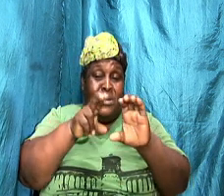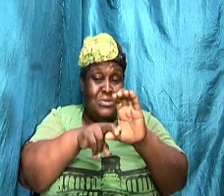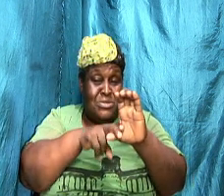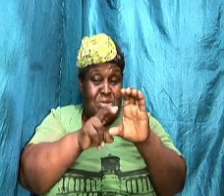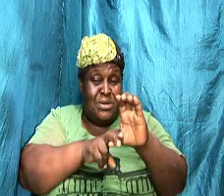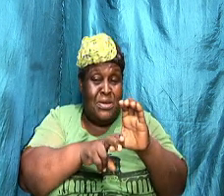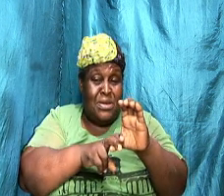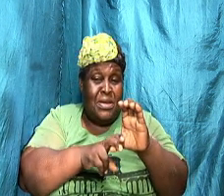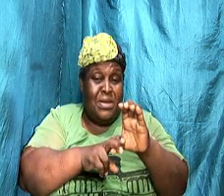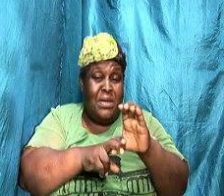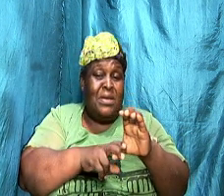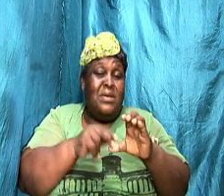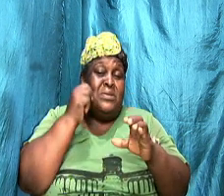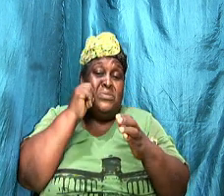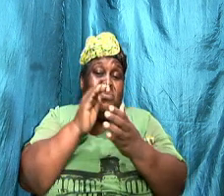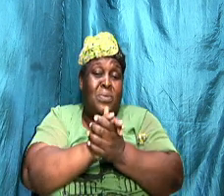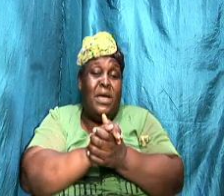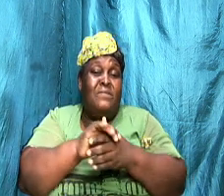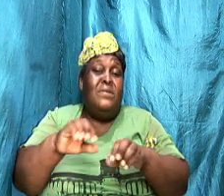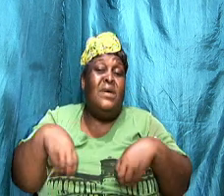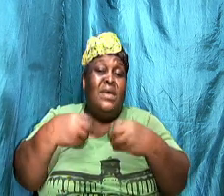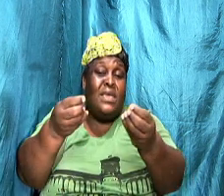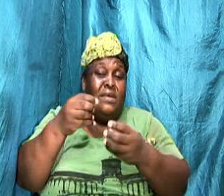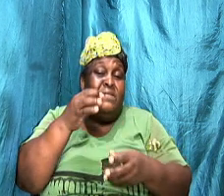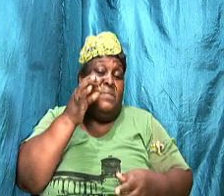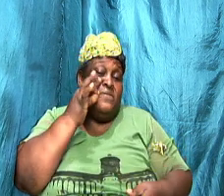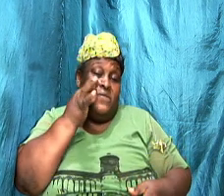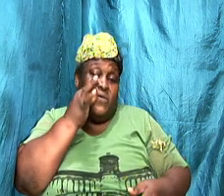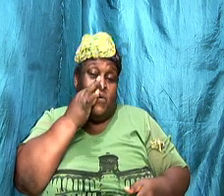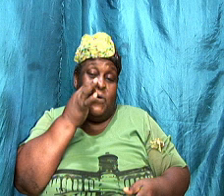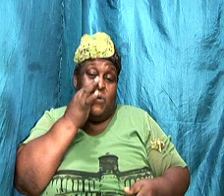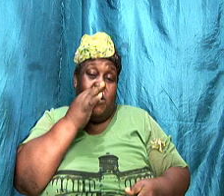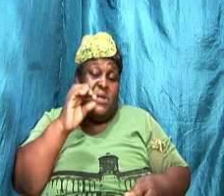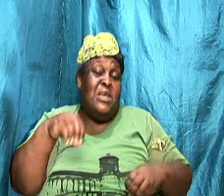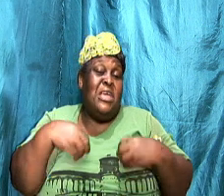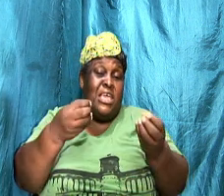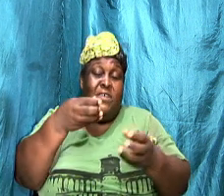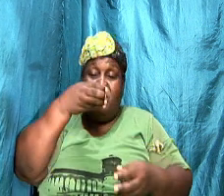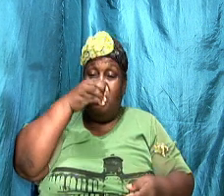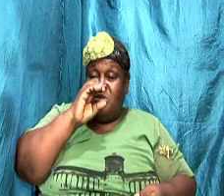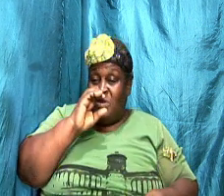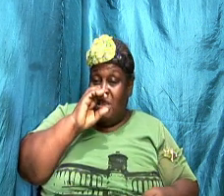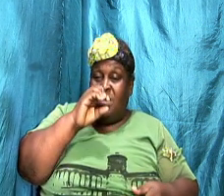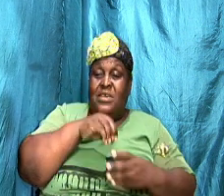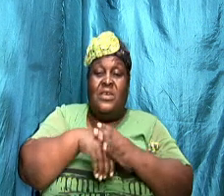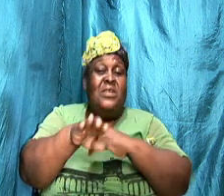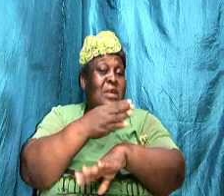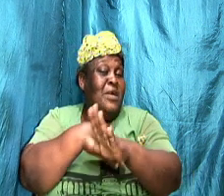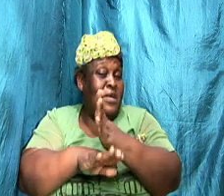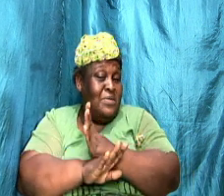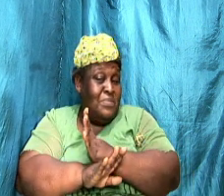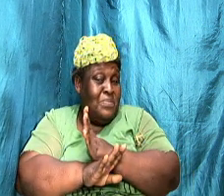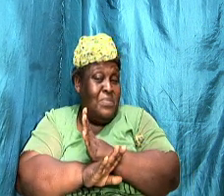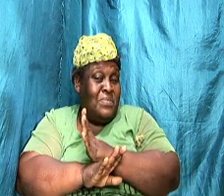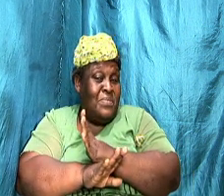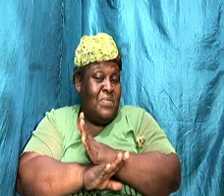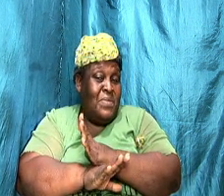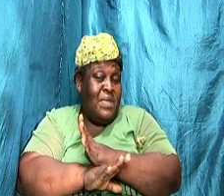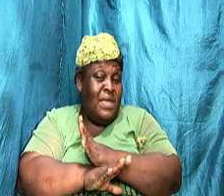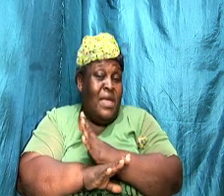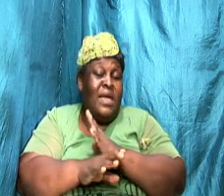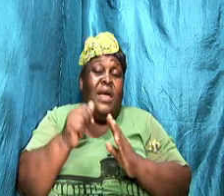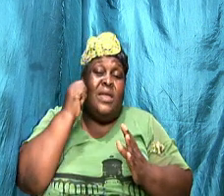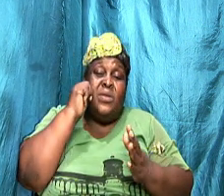like Loretta gave him the food, you know. Loretta gave him the food. She gave him the drinks in his hand. And